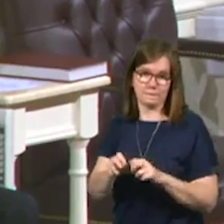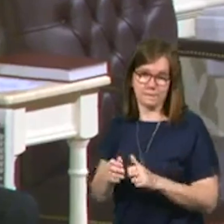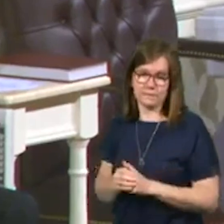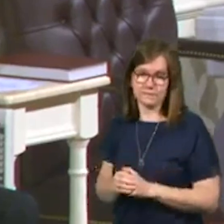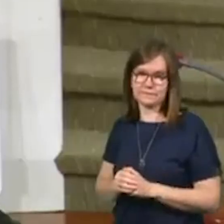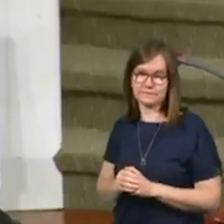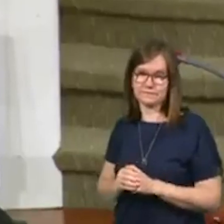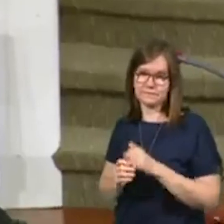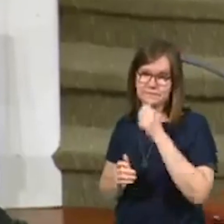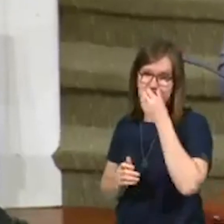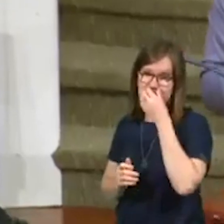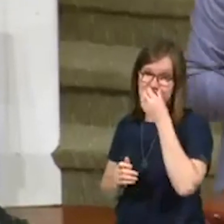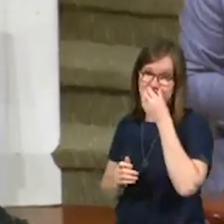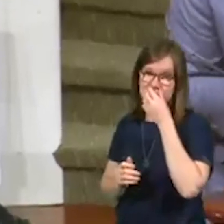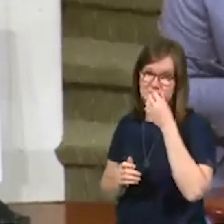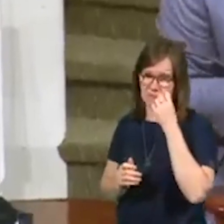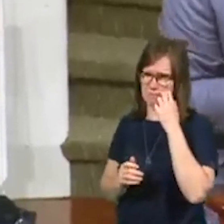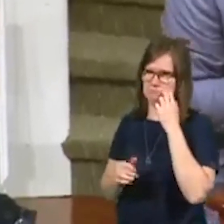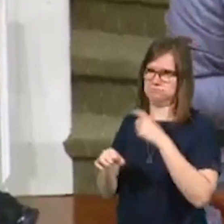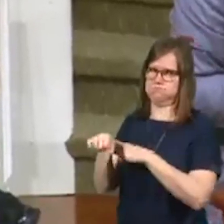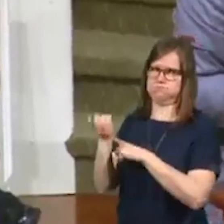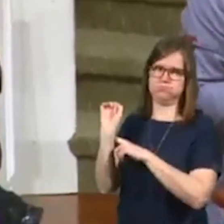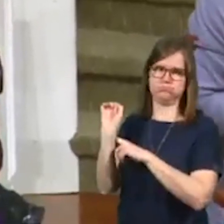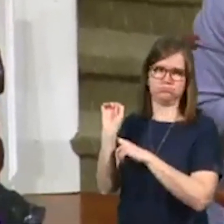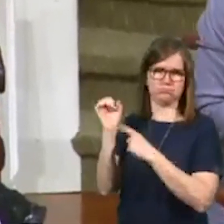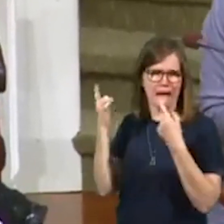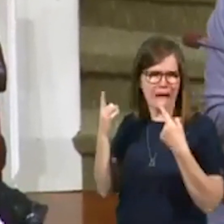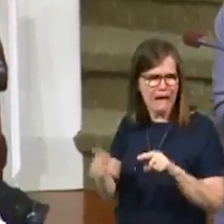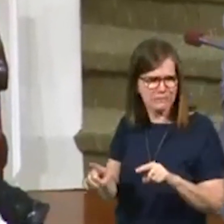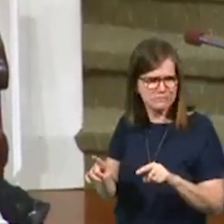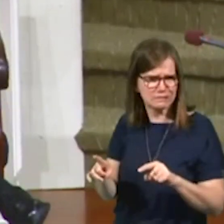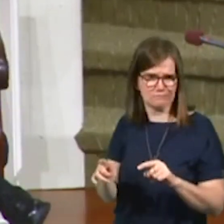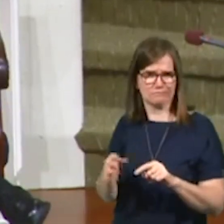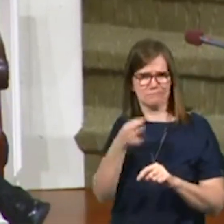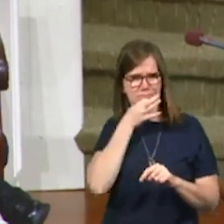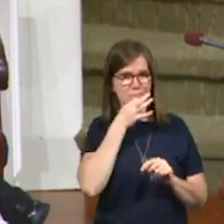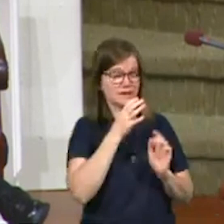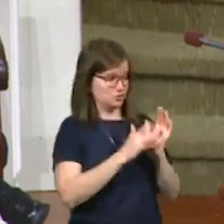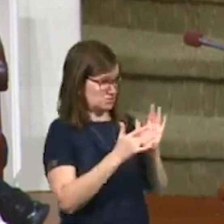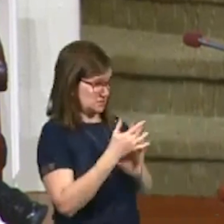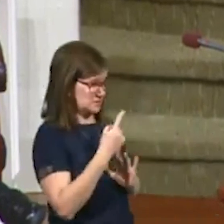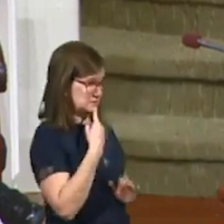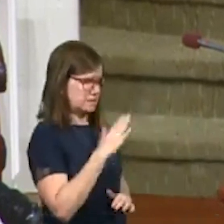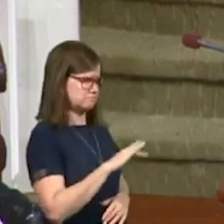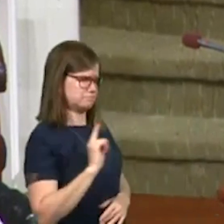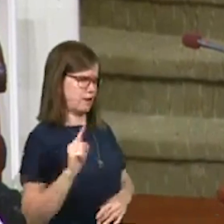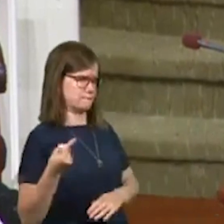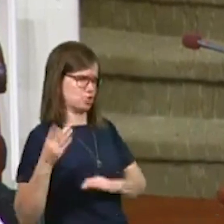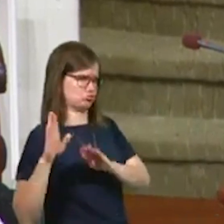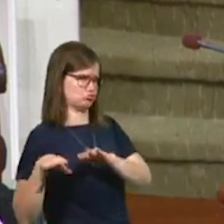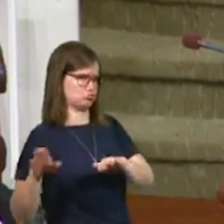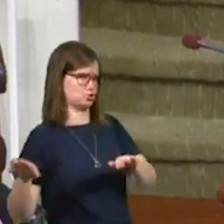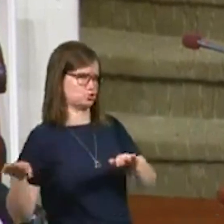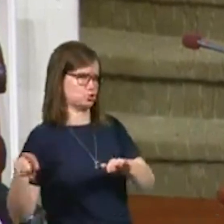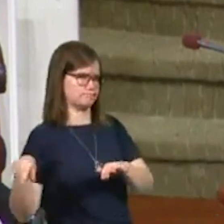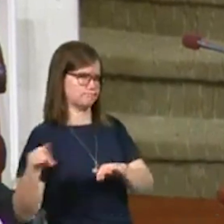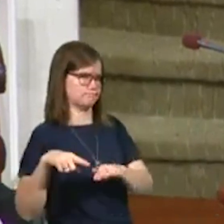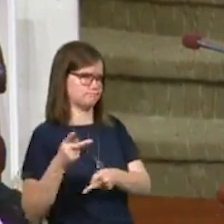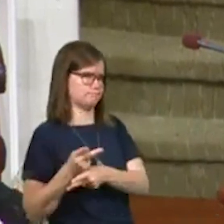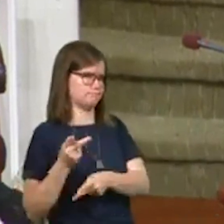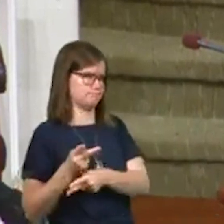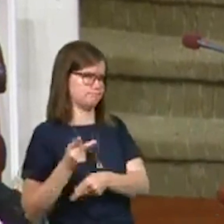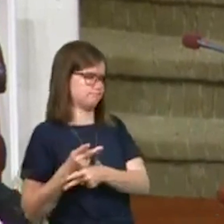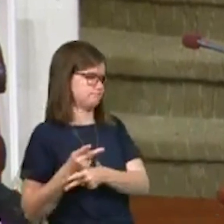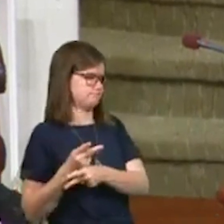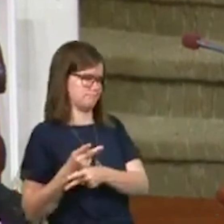The unthinkable happens. Jesus said unto her, let the children first be filled for it is not